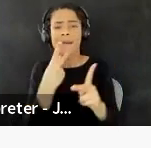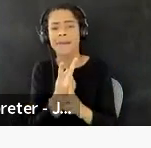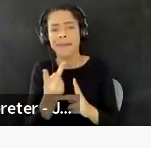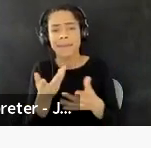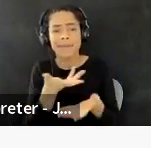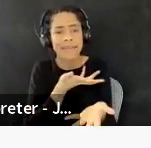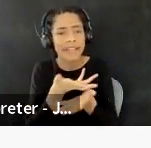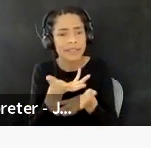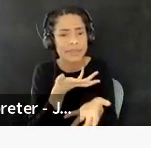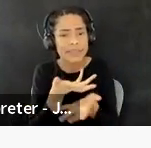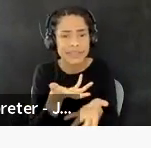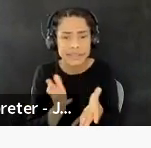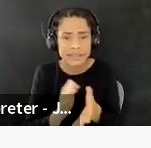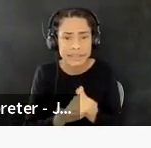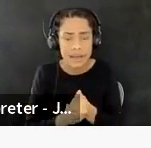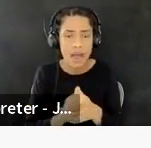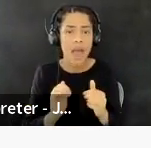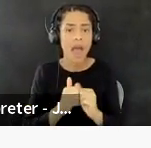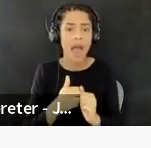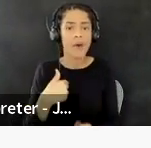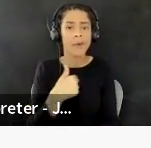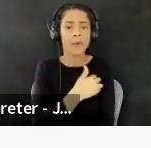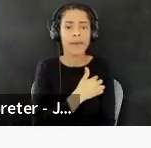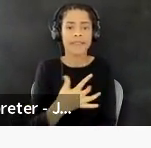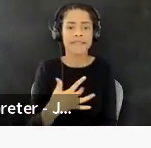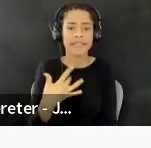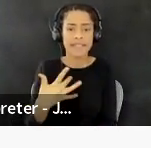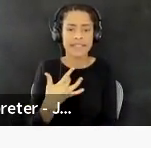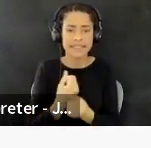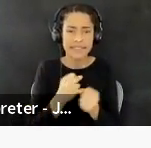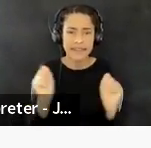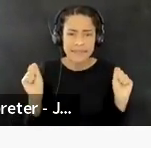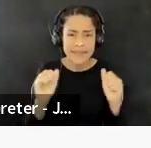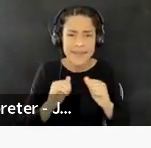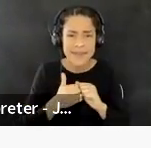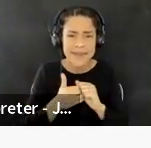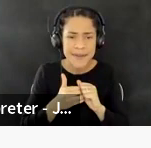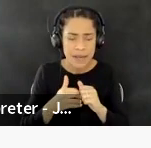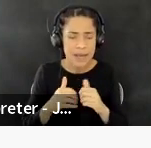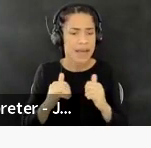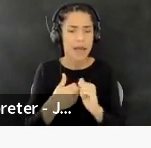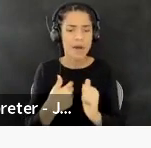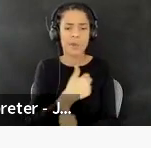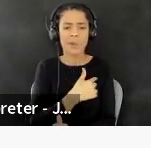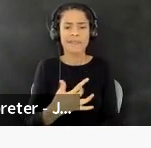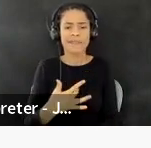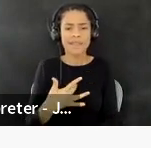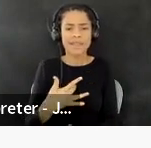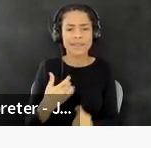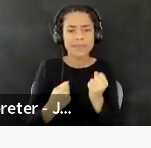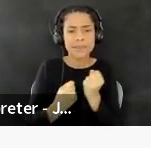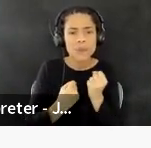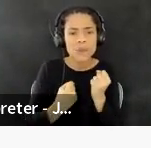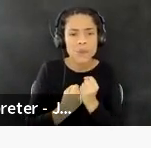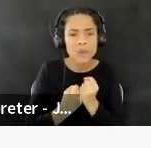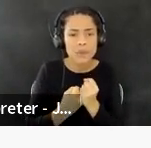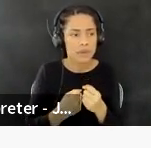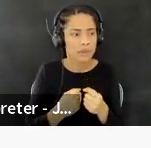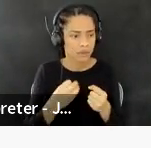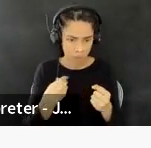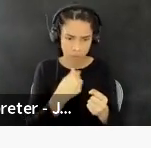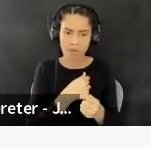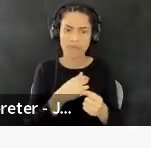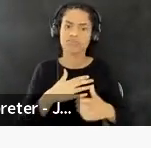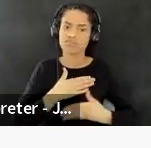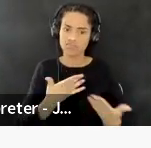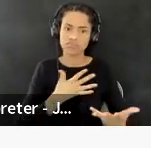how do we feel, um, safe and feel supported to be able to access these institutions